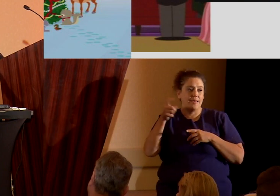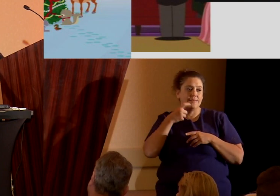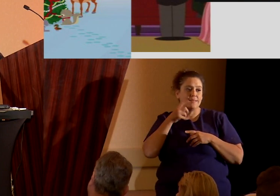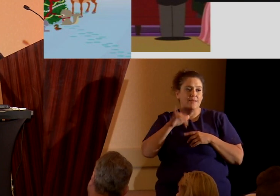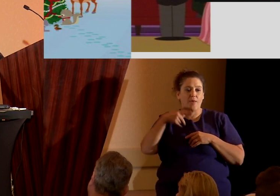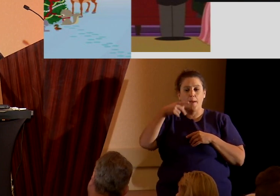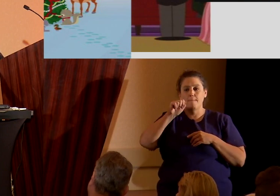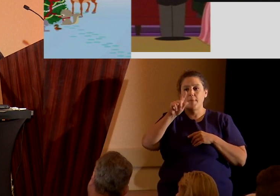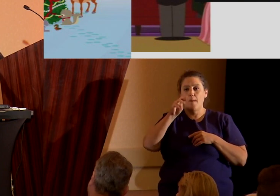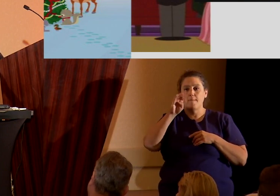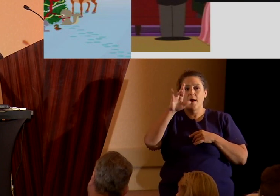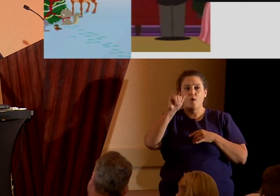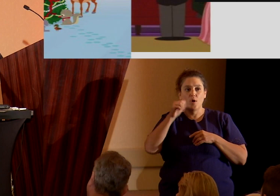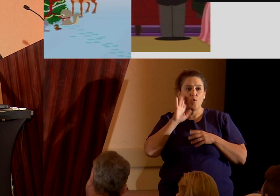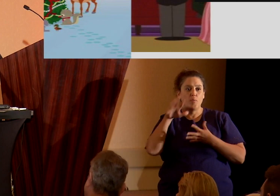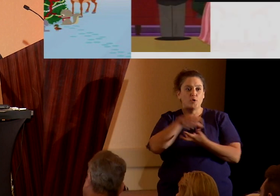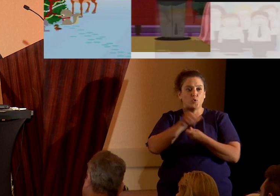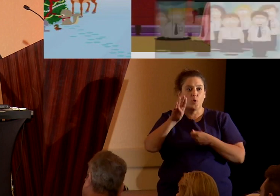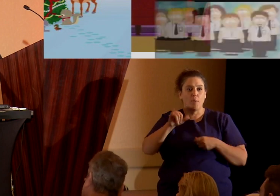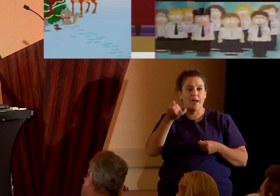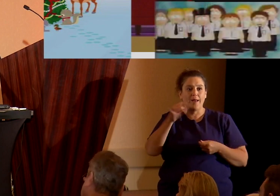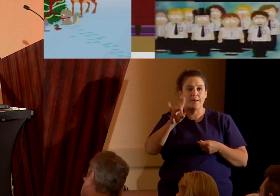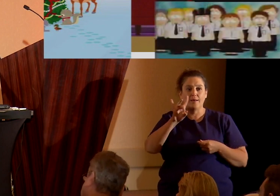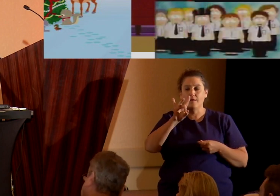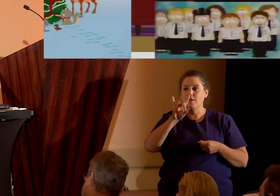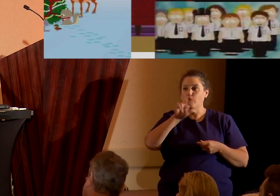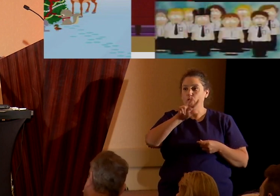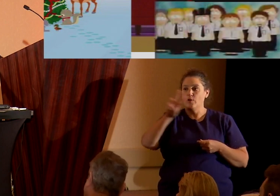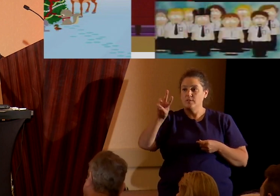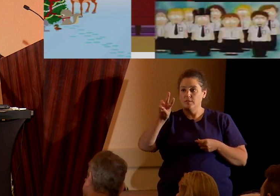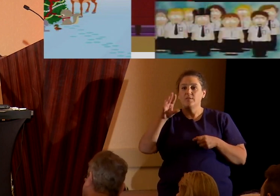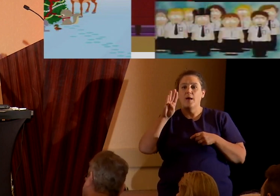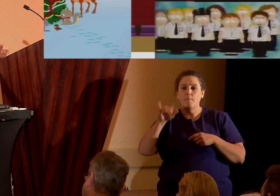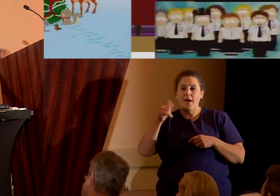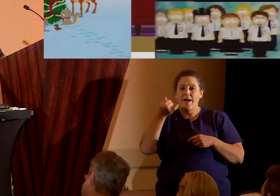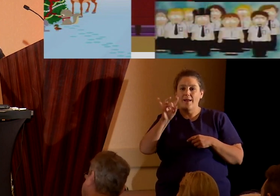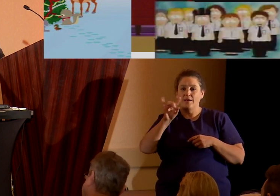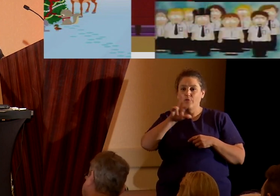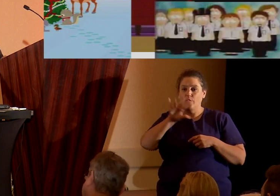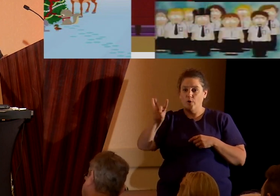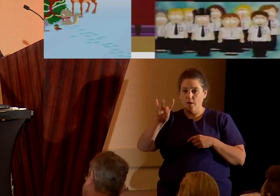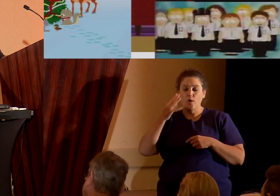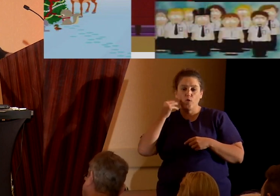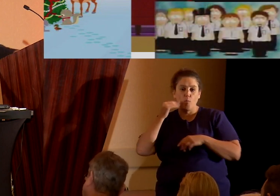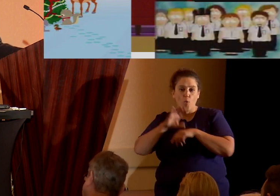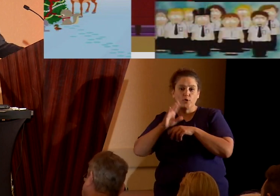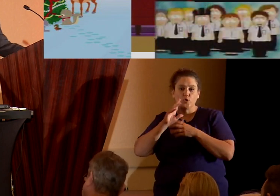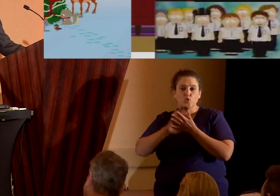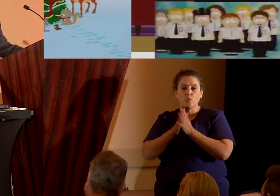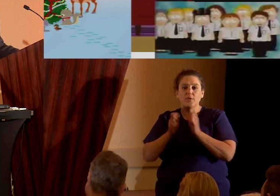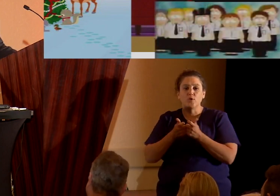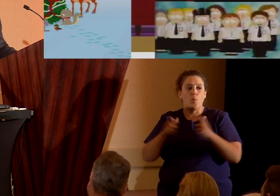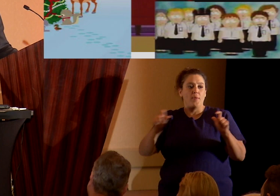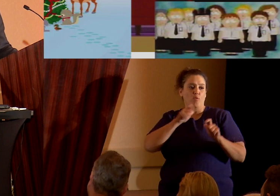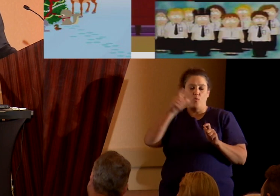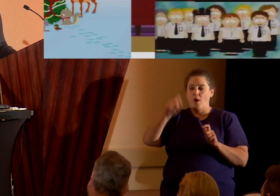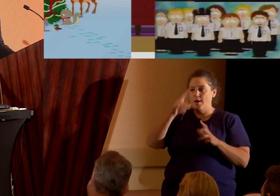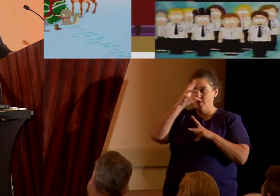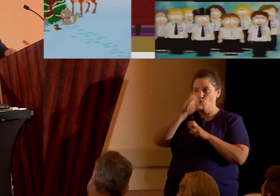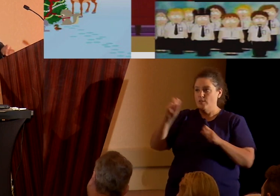by 1836, and that by 1838, the Mormon church would be so big, there'd be no need of a president of the United States.